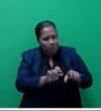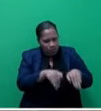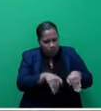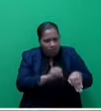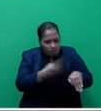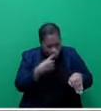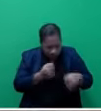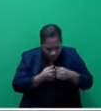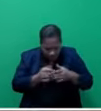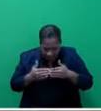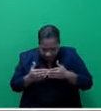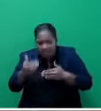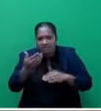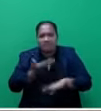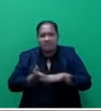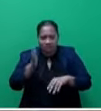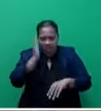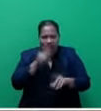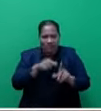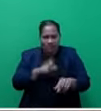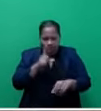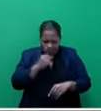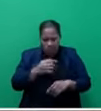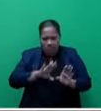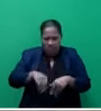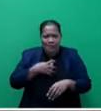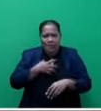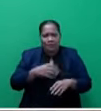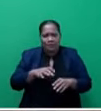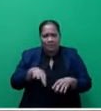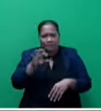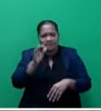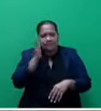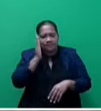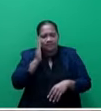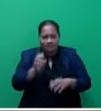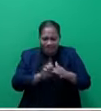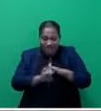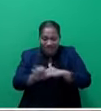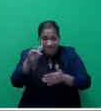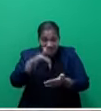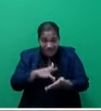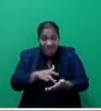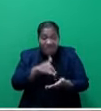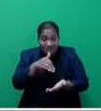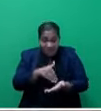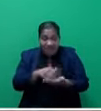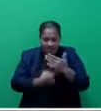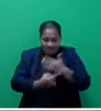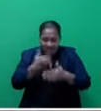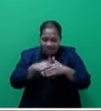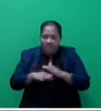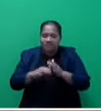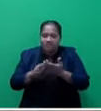school year. We can avoid further absences from school if evacuation centres are located in all communities,